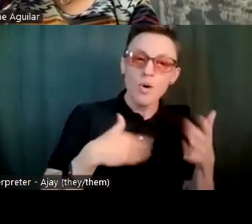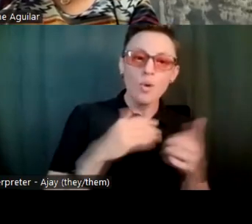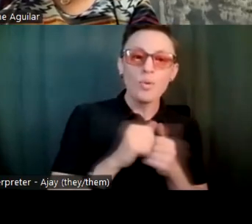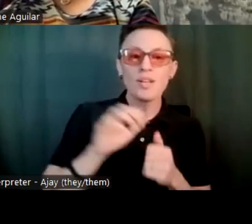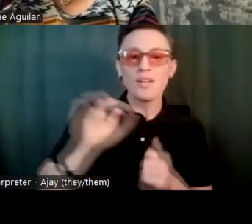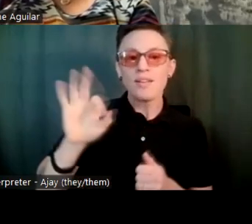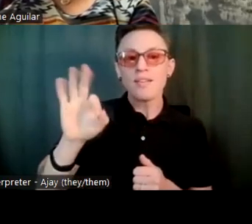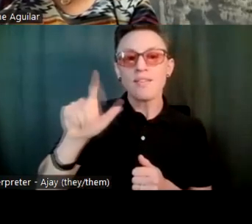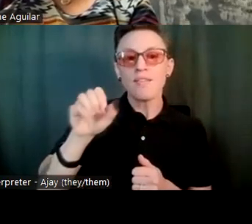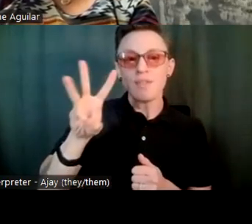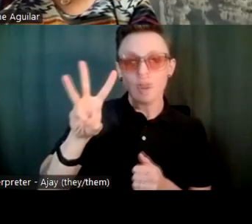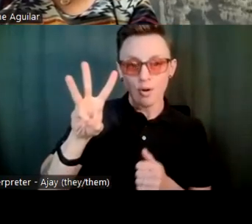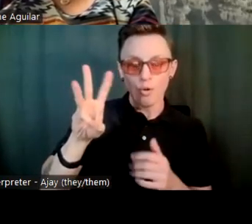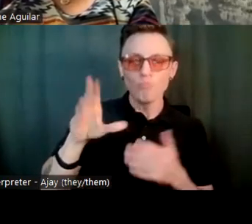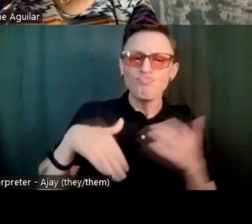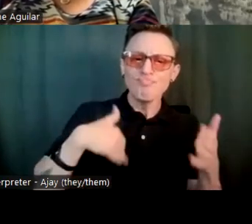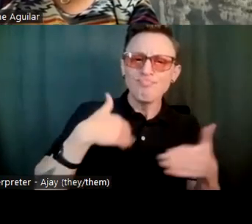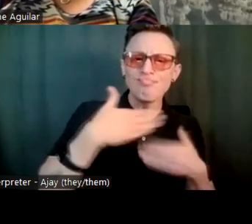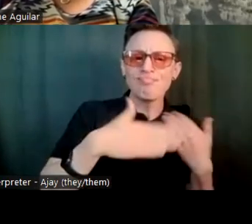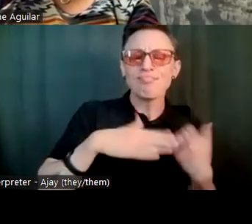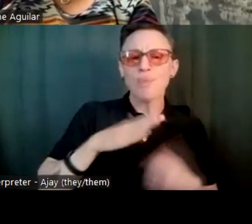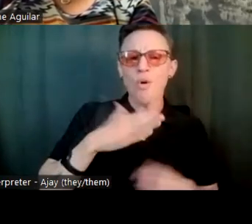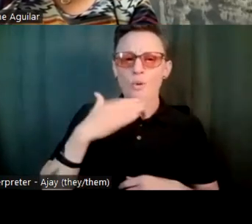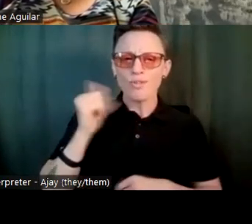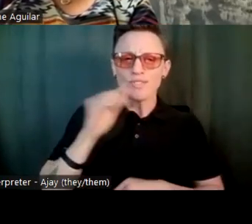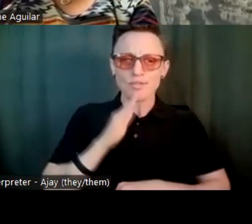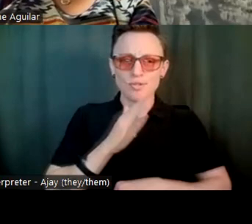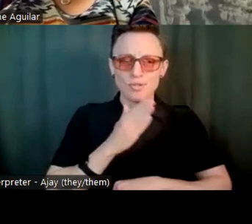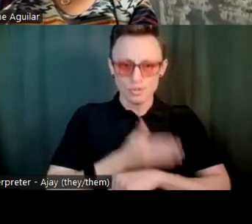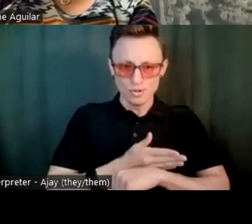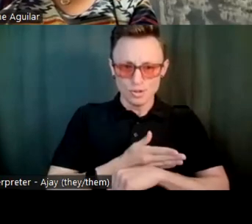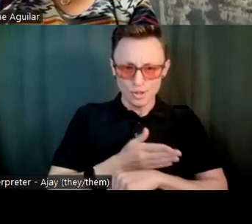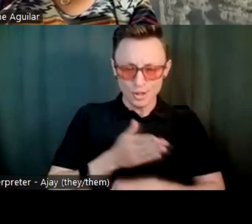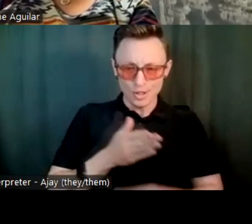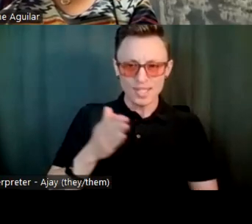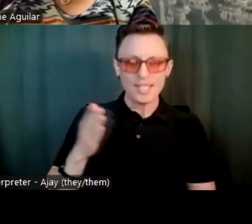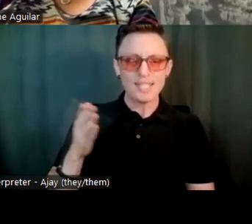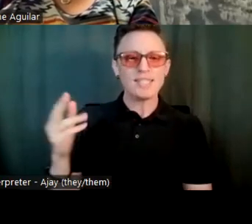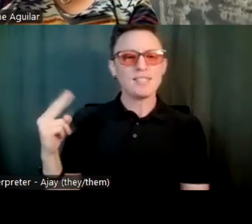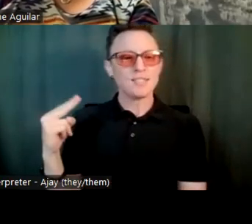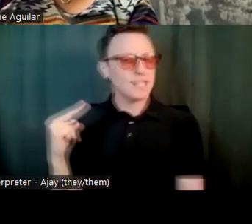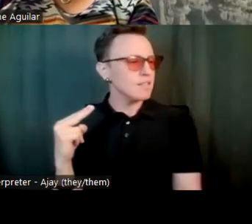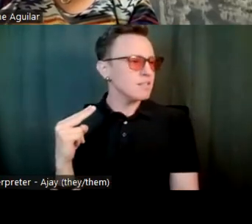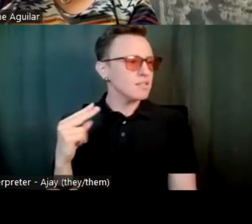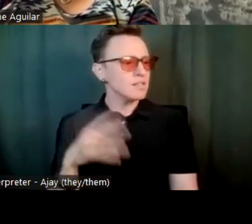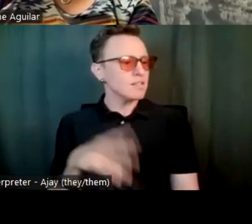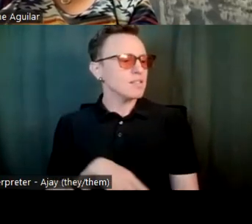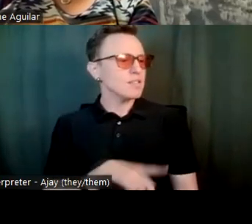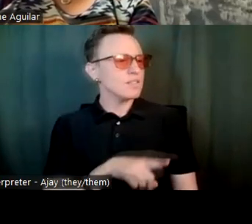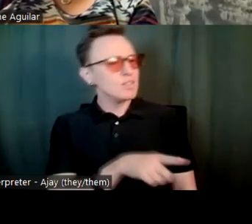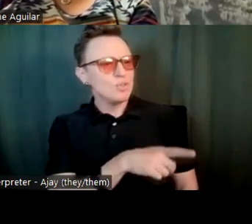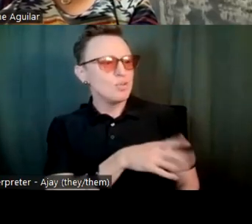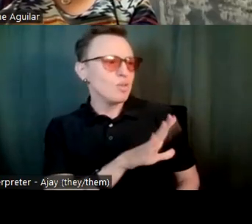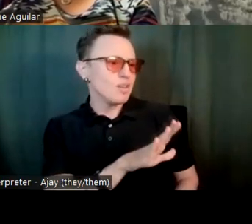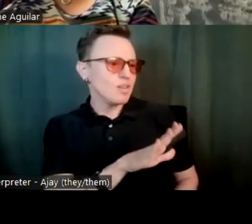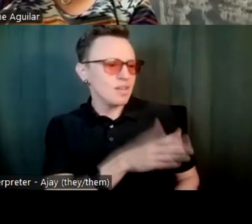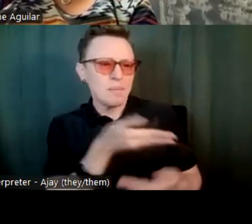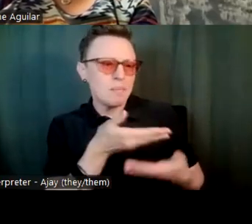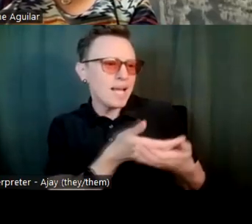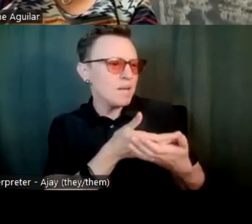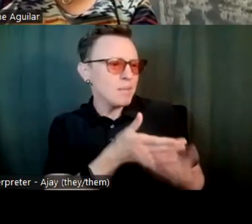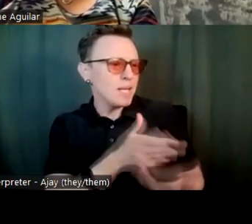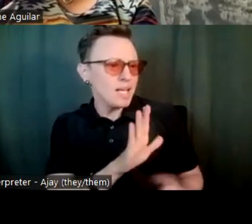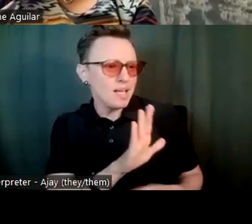of times my oldest daughter, she thinks that I kind of like baby my son because, you know,